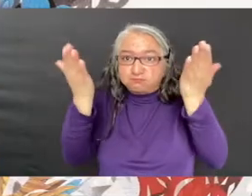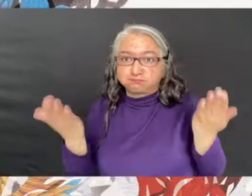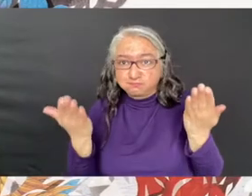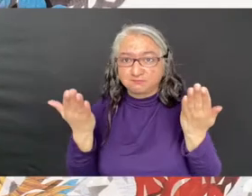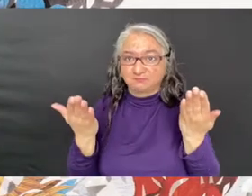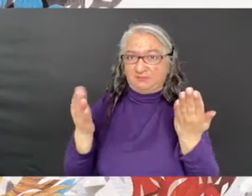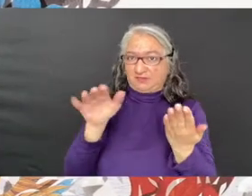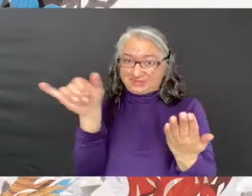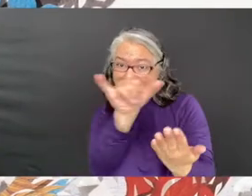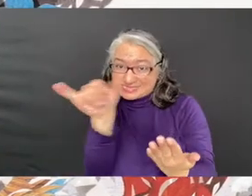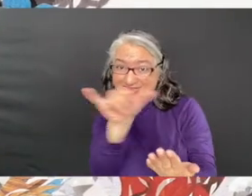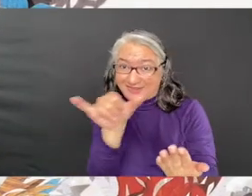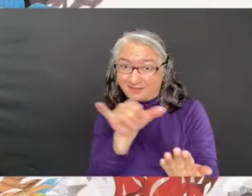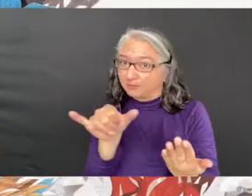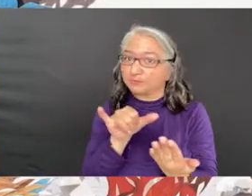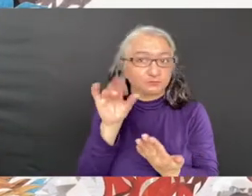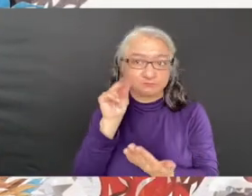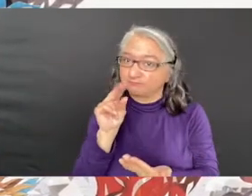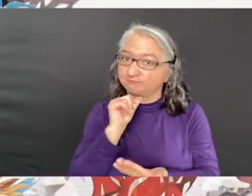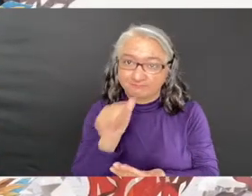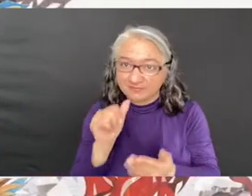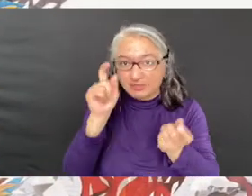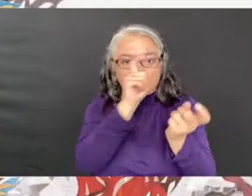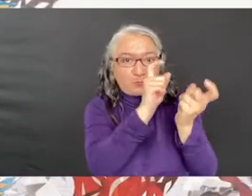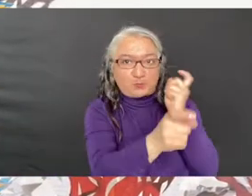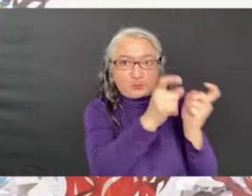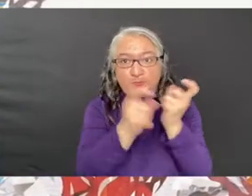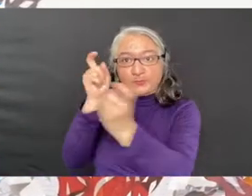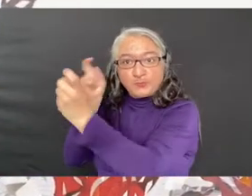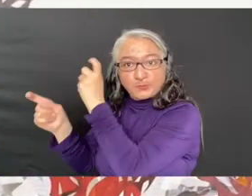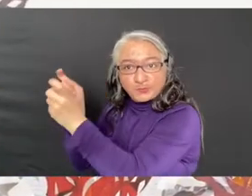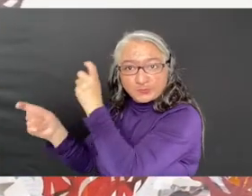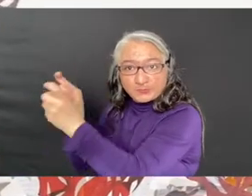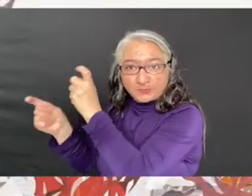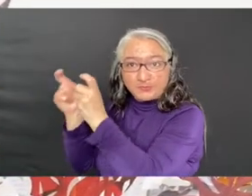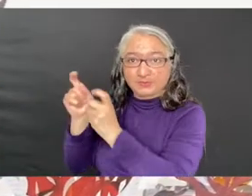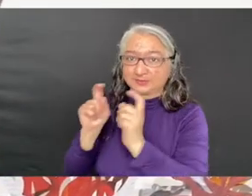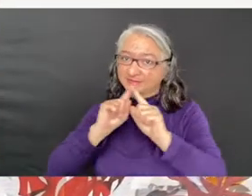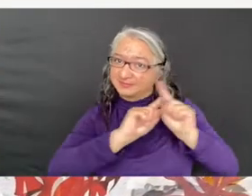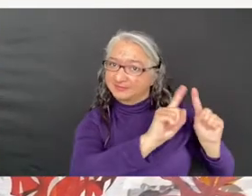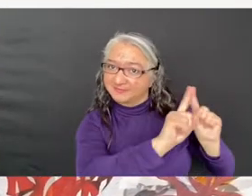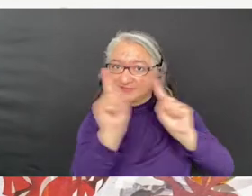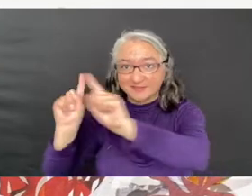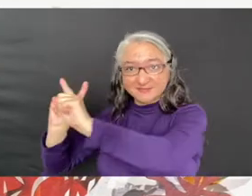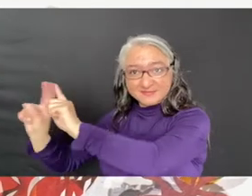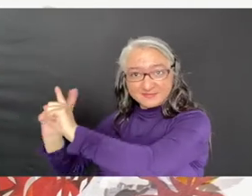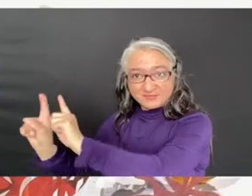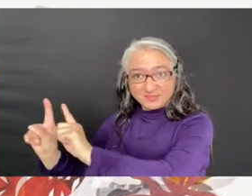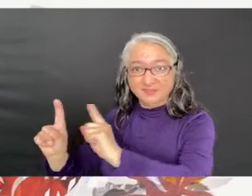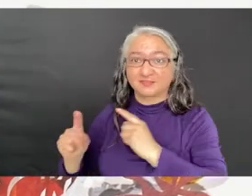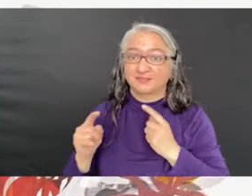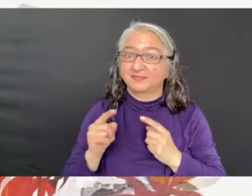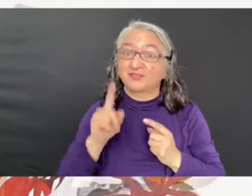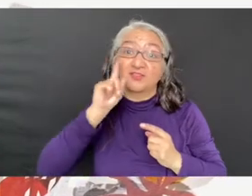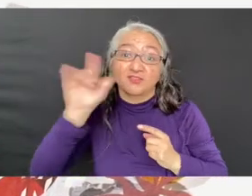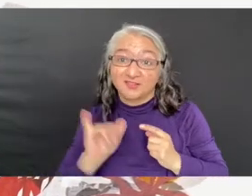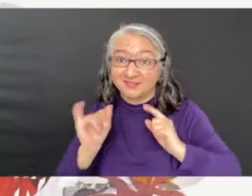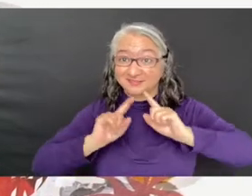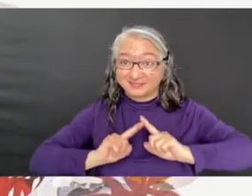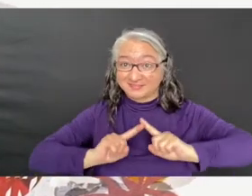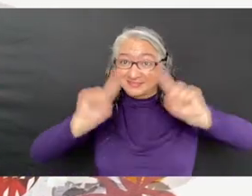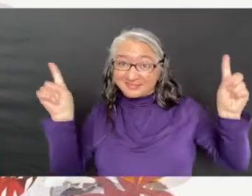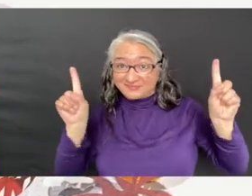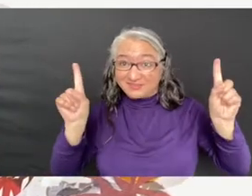He subtly altered each side of the image, creating not a twin, but rather a